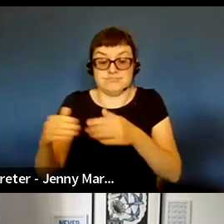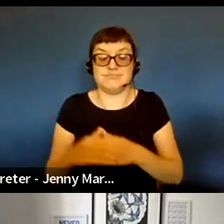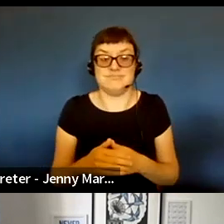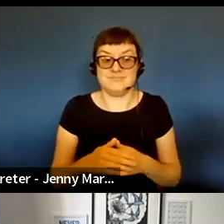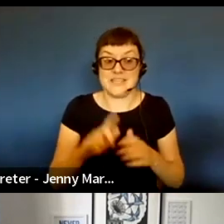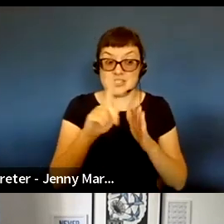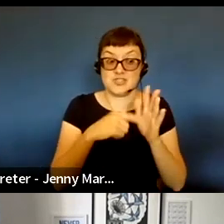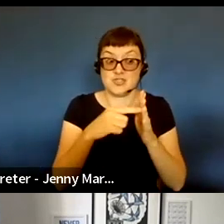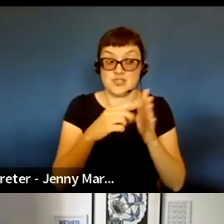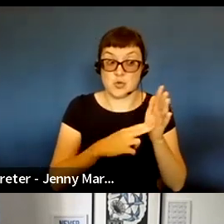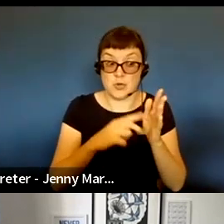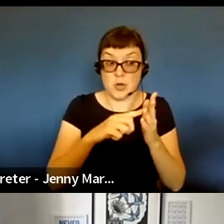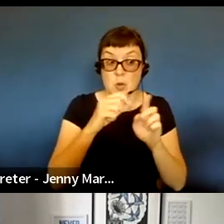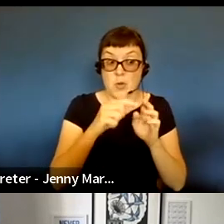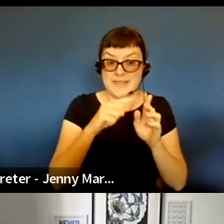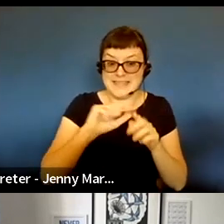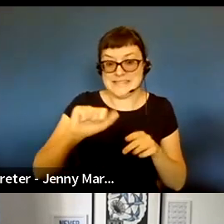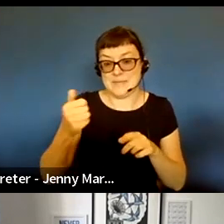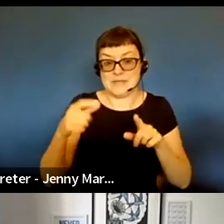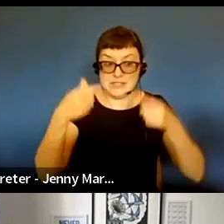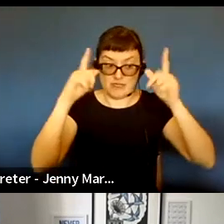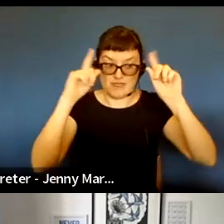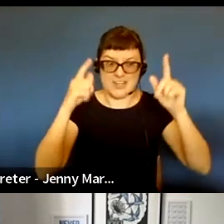John Opie, Deputy Director at Gerwood Arts.